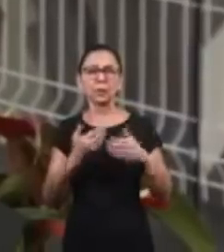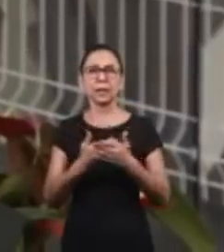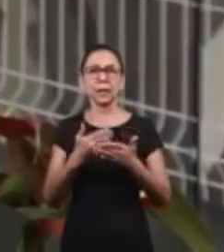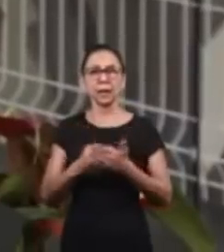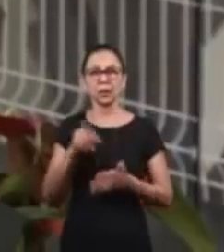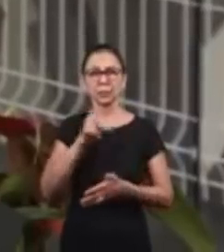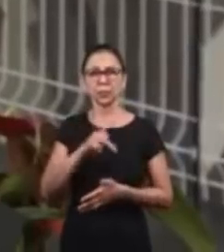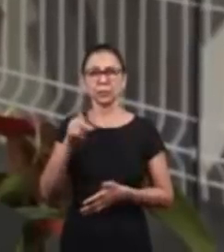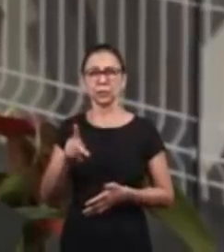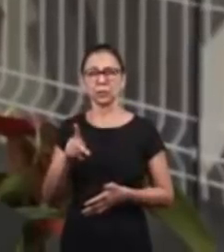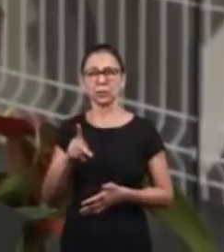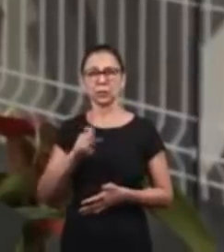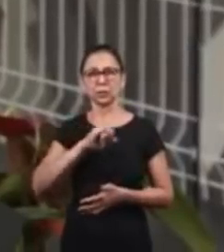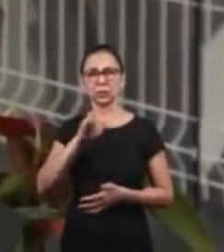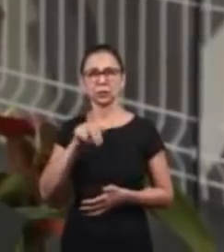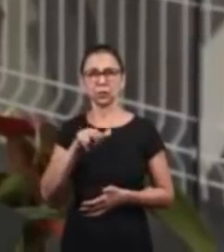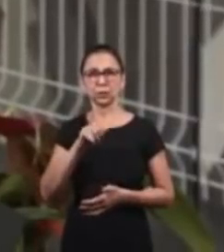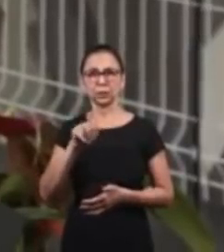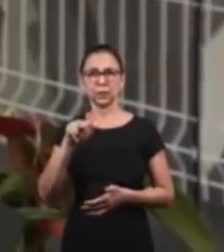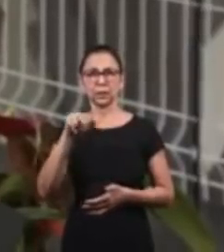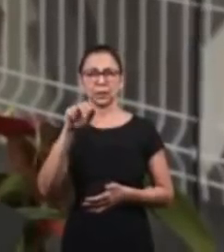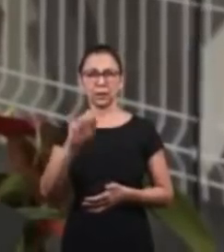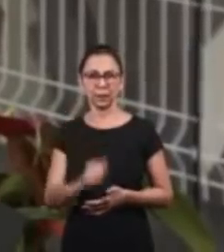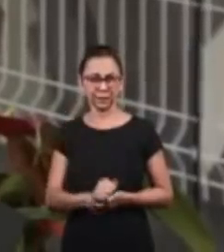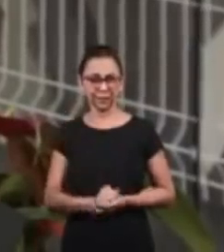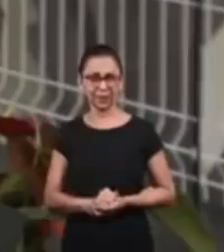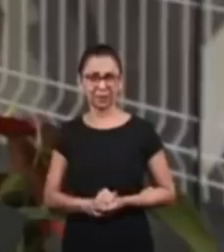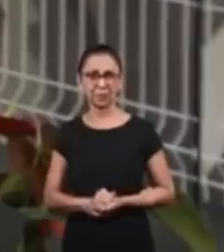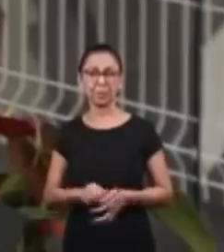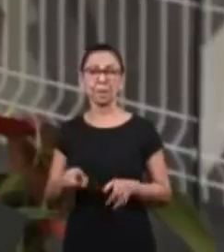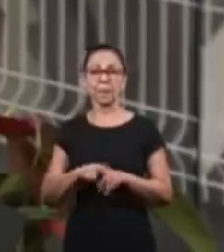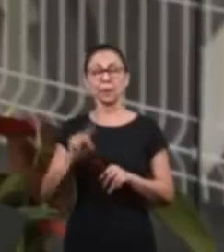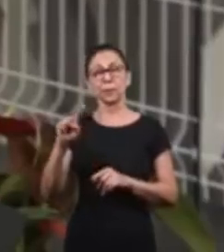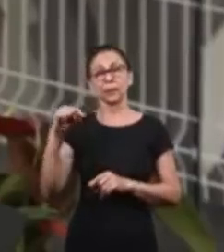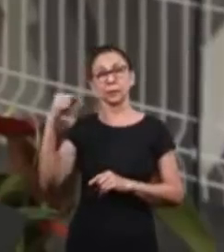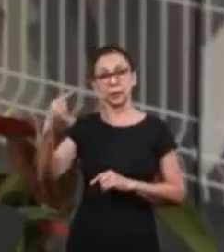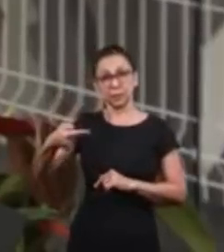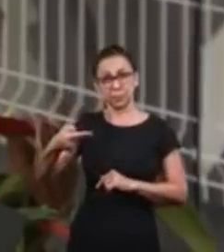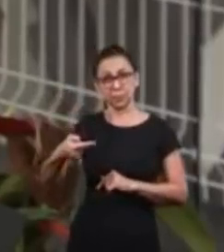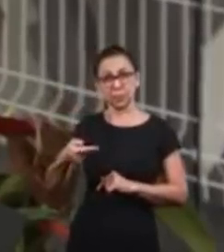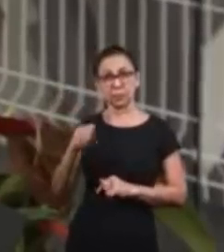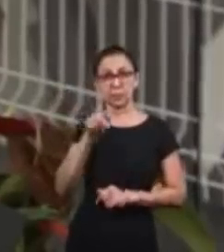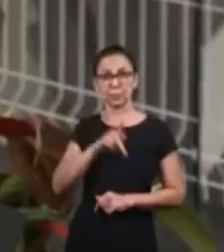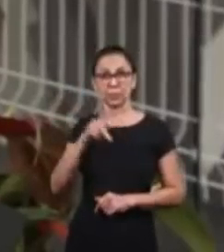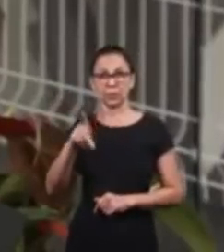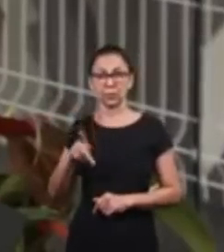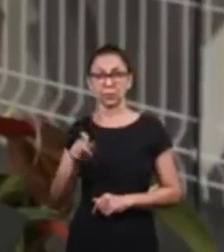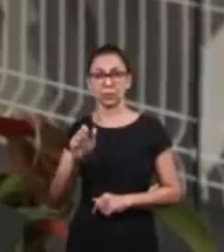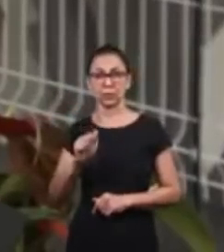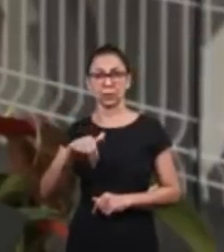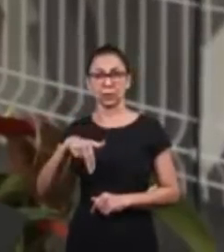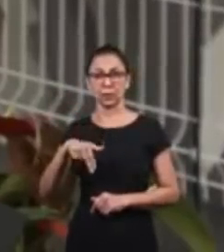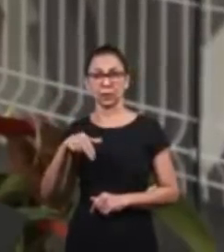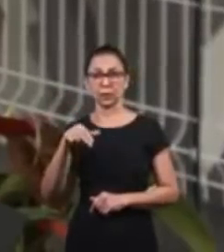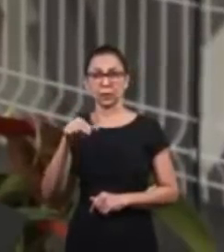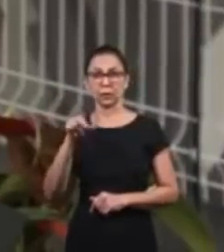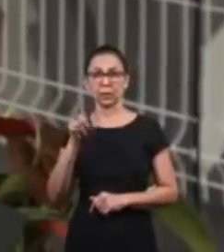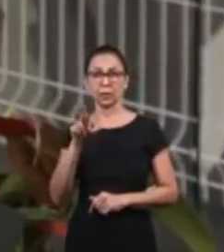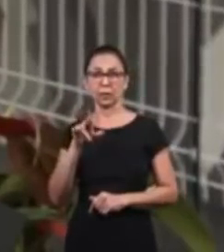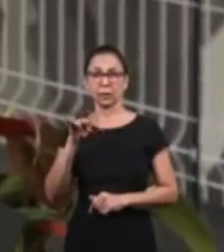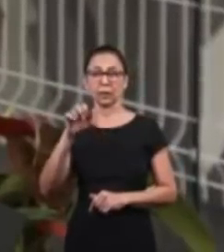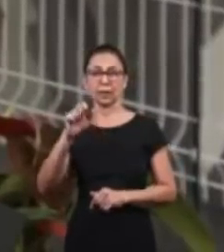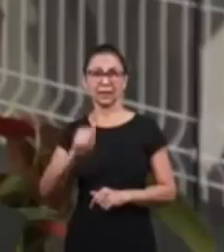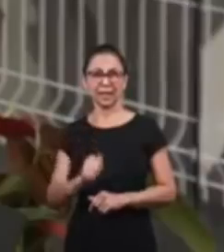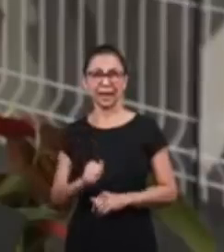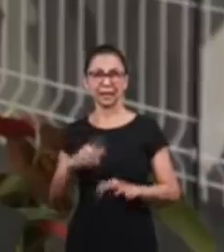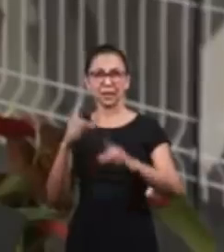Zumaki. Also in the class for the children, intermediates, and adolescents, teacher Andrea Thalma will talk about the encounter of Joseph